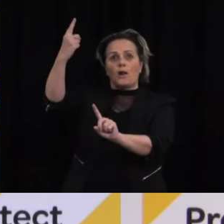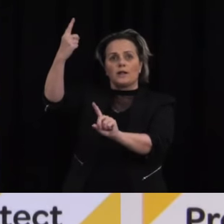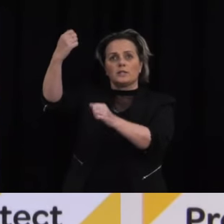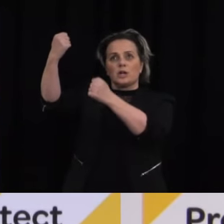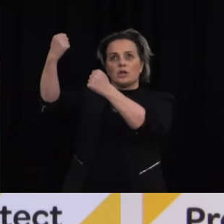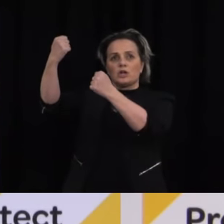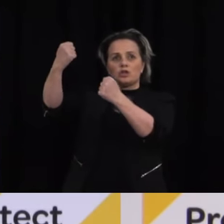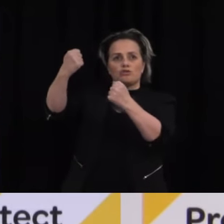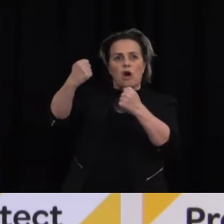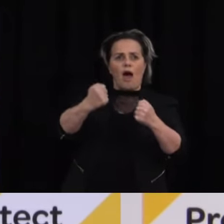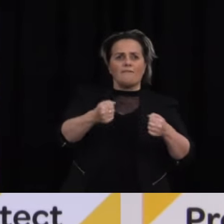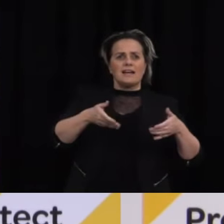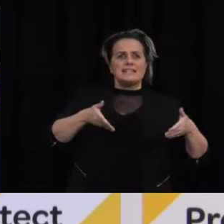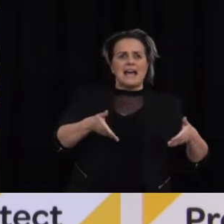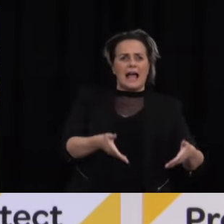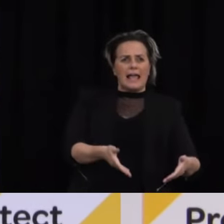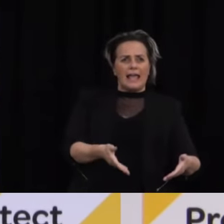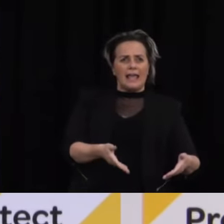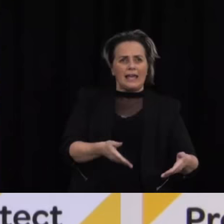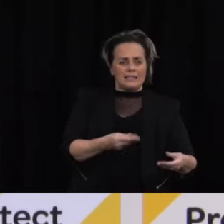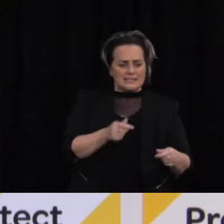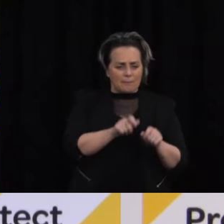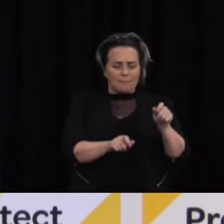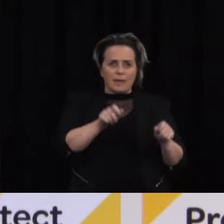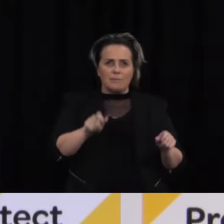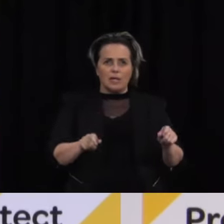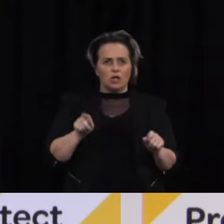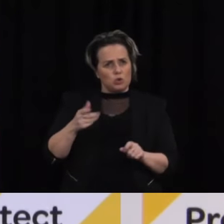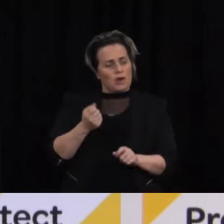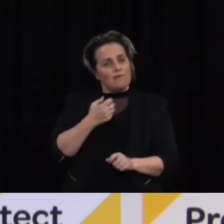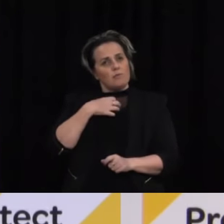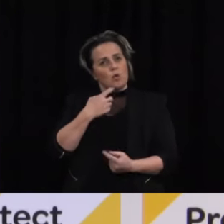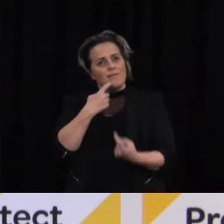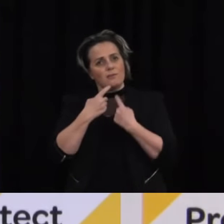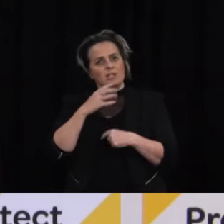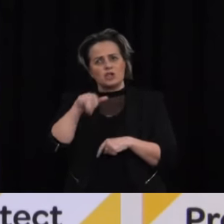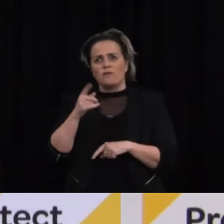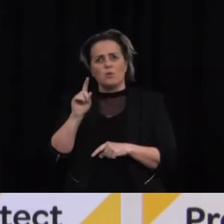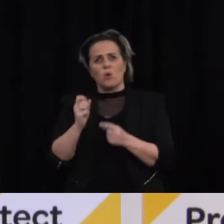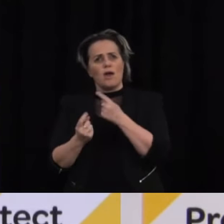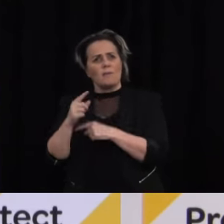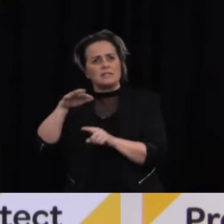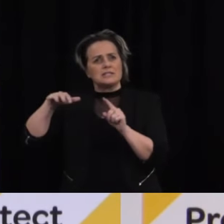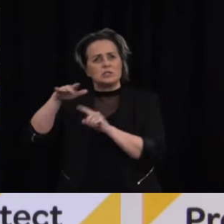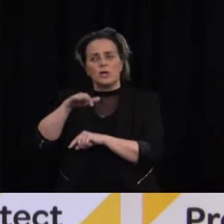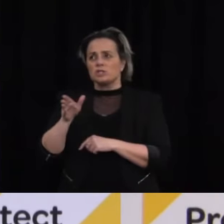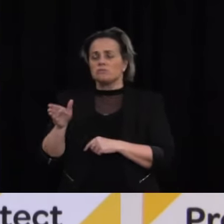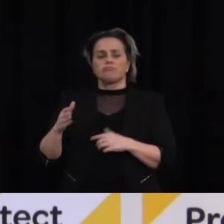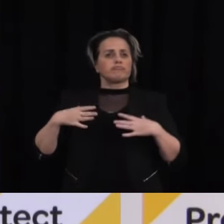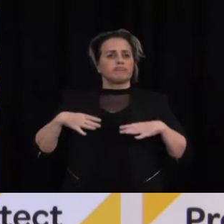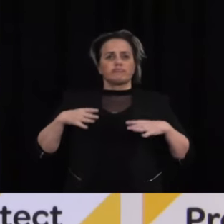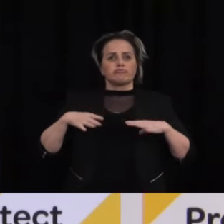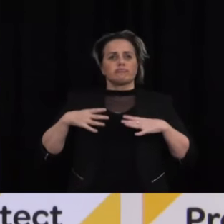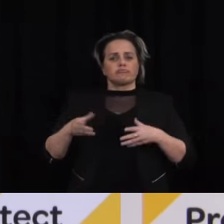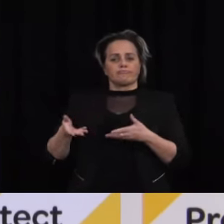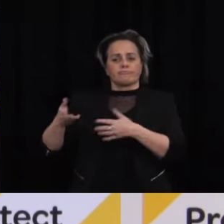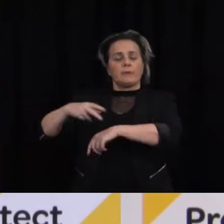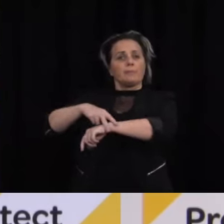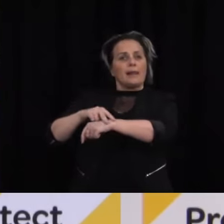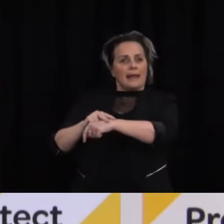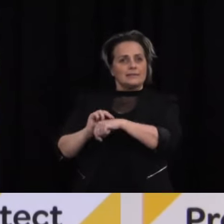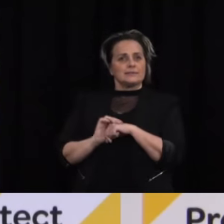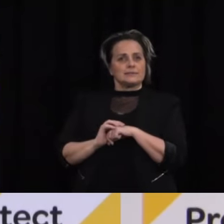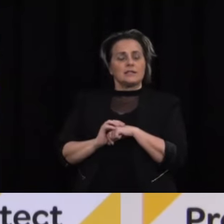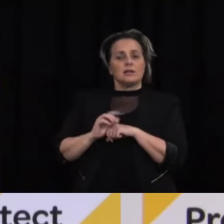to a tangi do you have any further details on that or any views on that? No I don't it is ultimately a matter for the police but I certainly